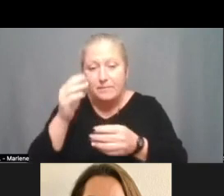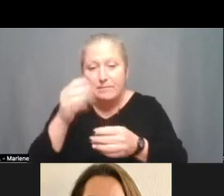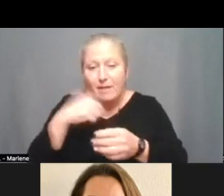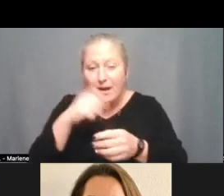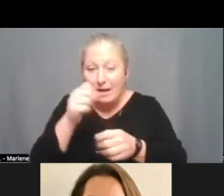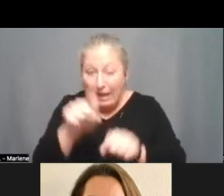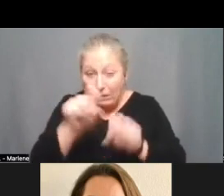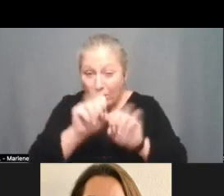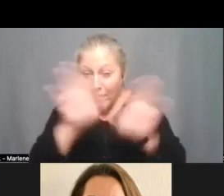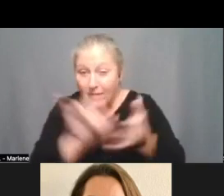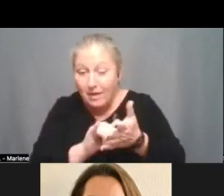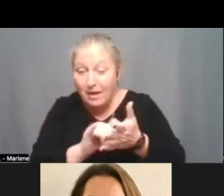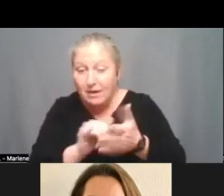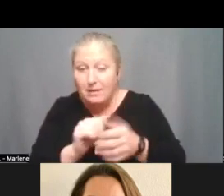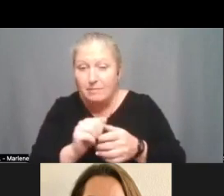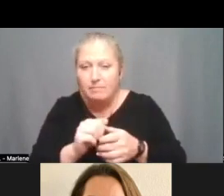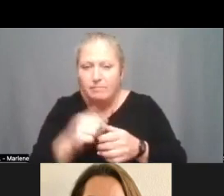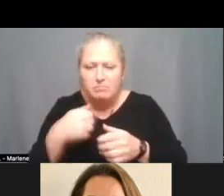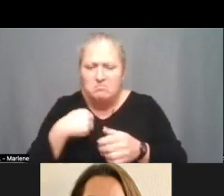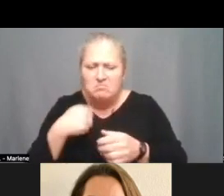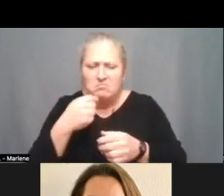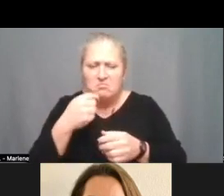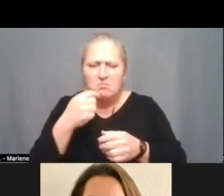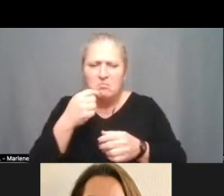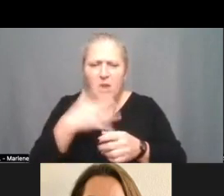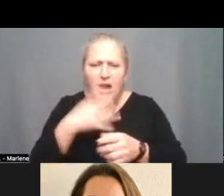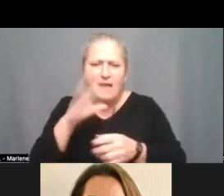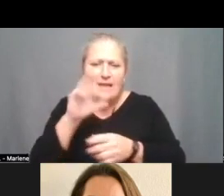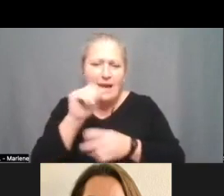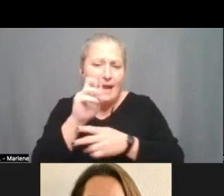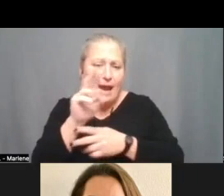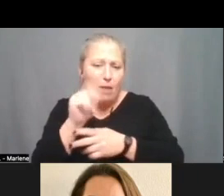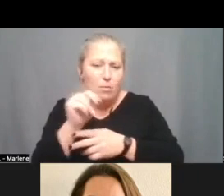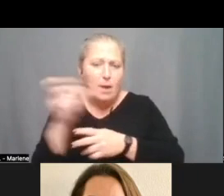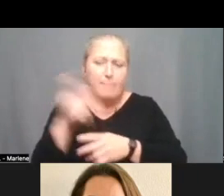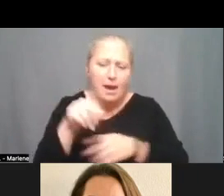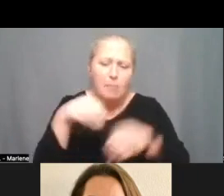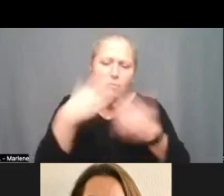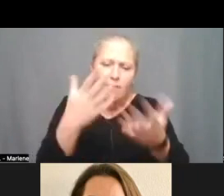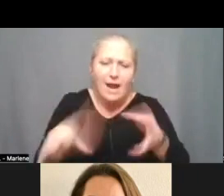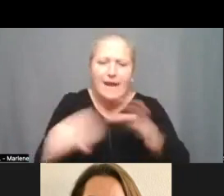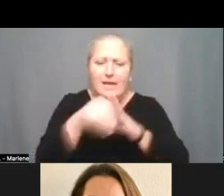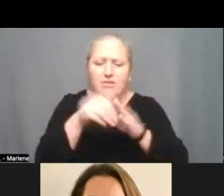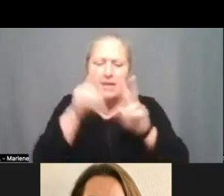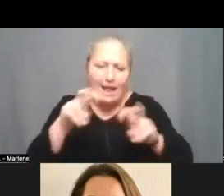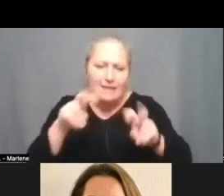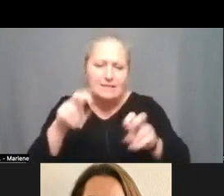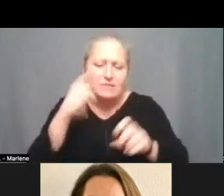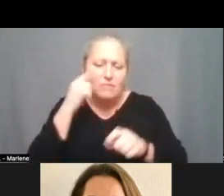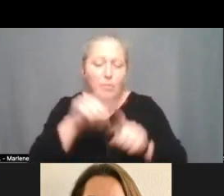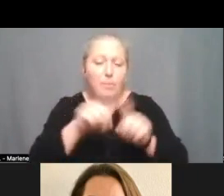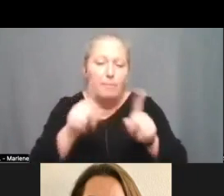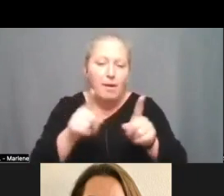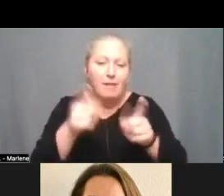that a little bit yeah i would i'd love to get cameron to come back and uh provide some additional analysis for you but um